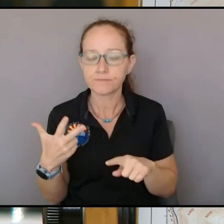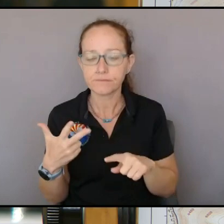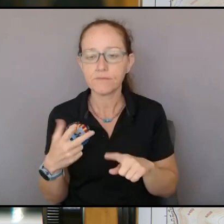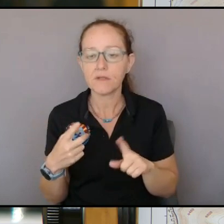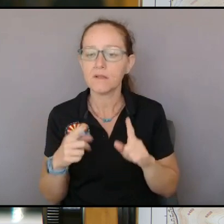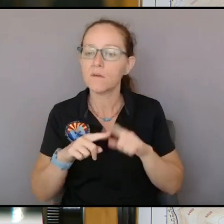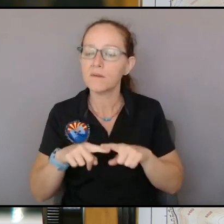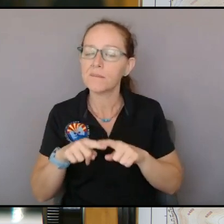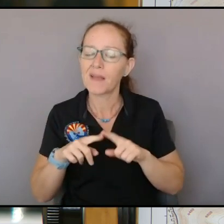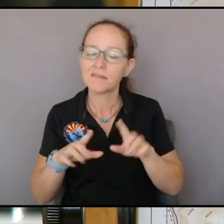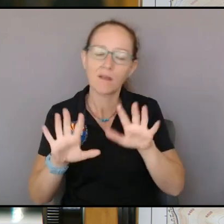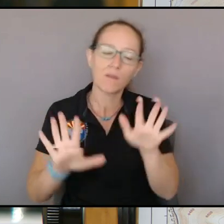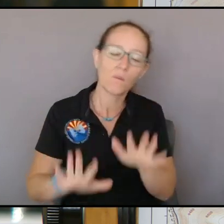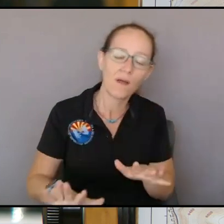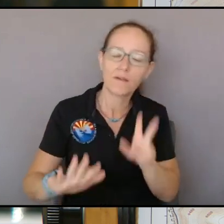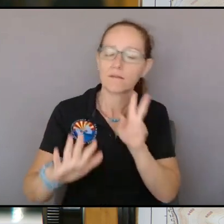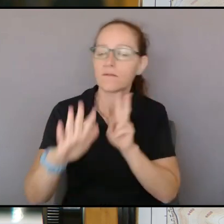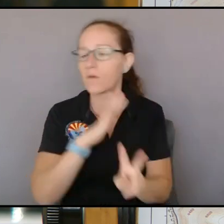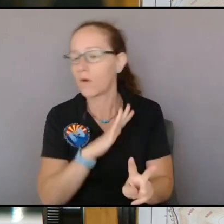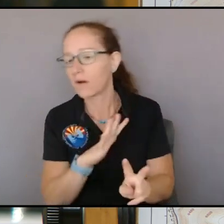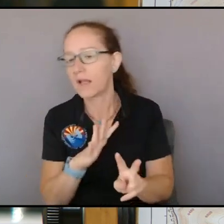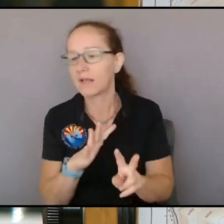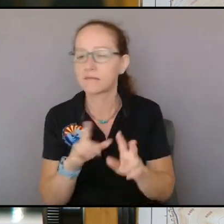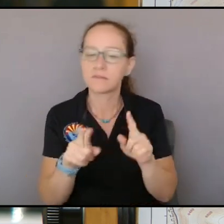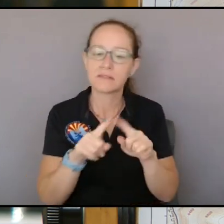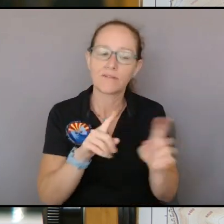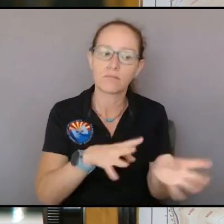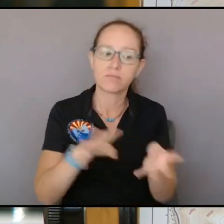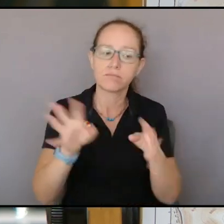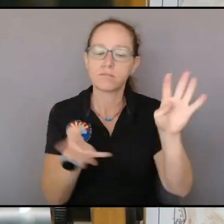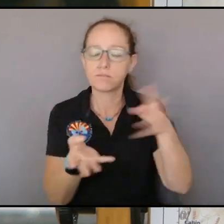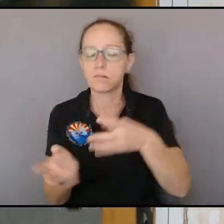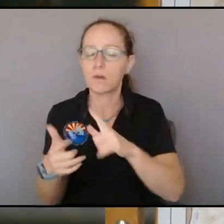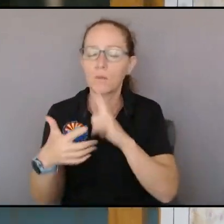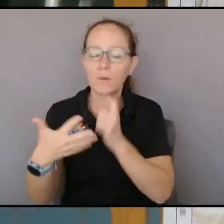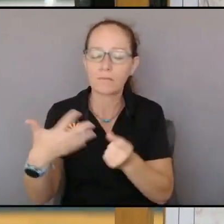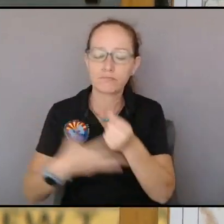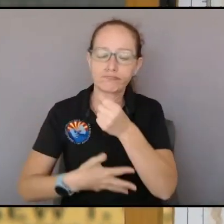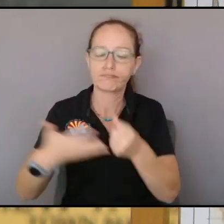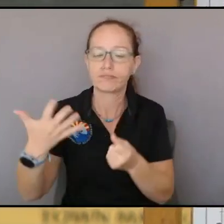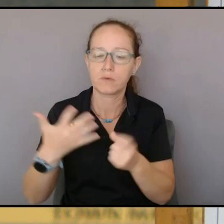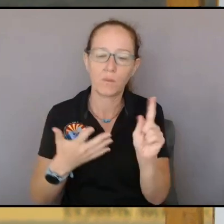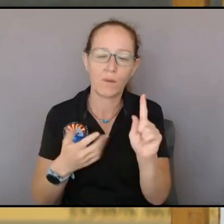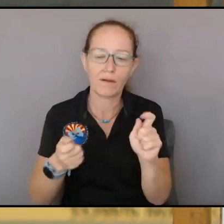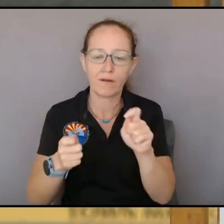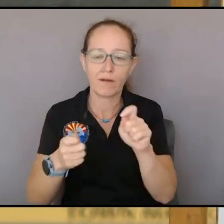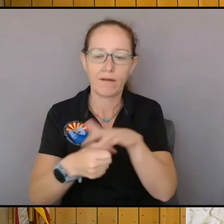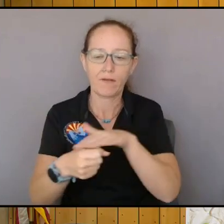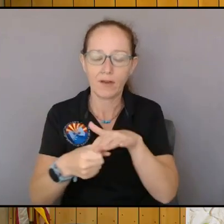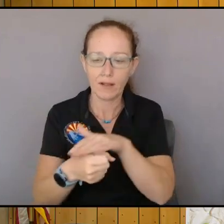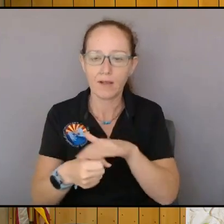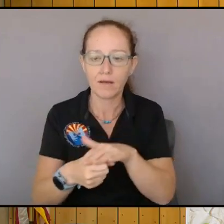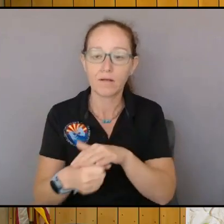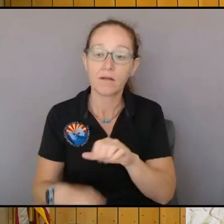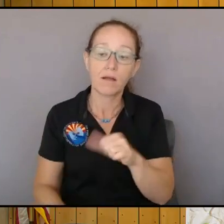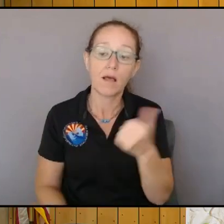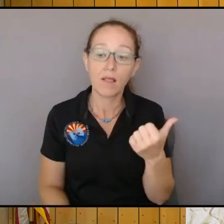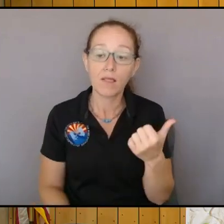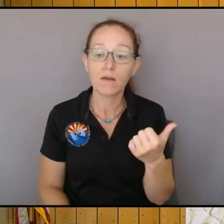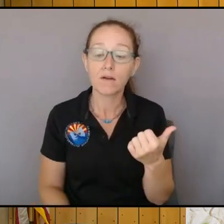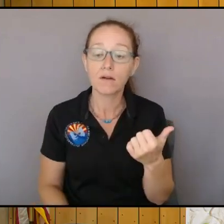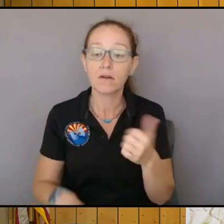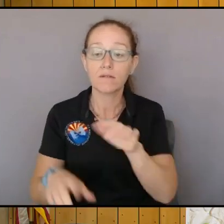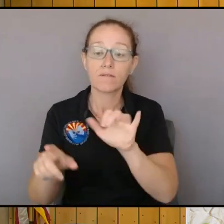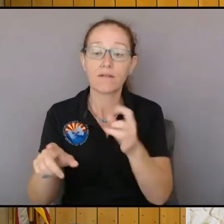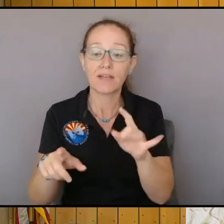fire based on the threat that they that they present so everything else going down that way to the 518 corridor we can cover on this other map that I will back up to right